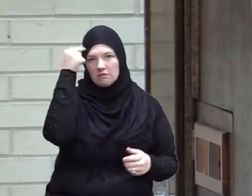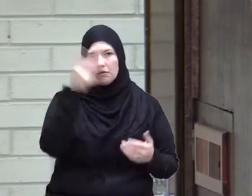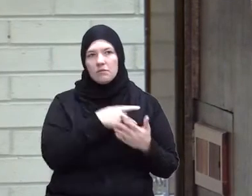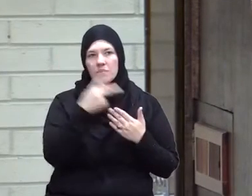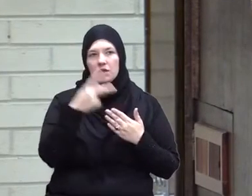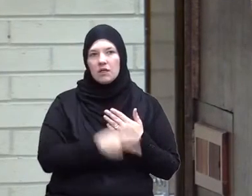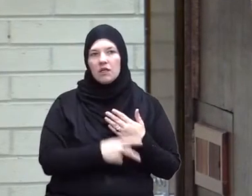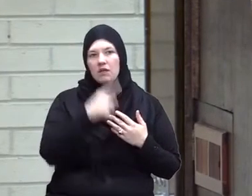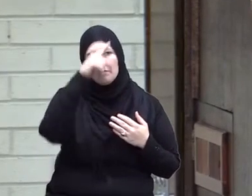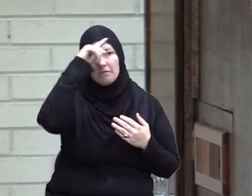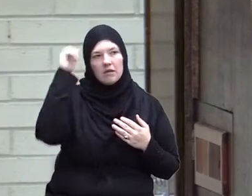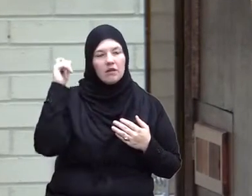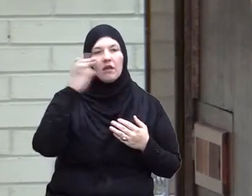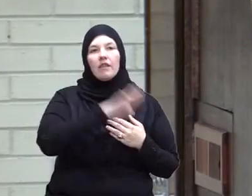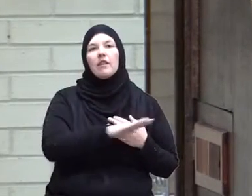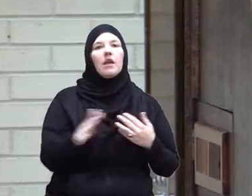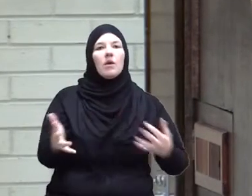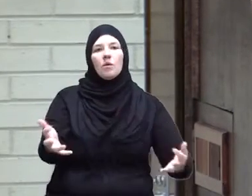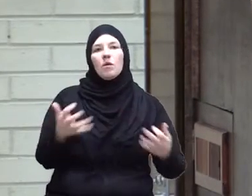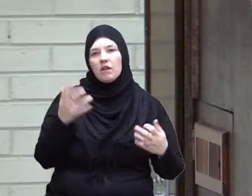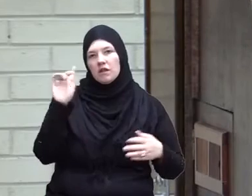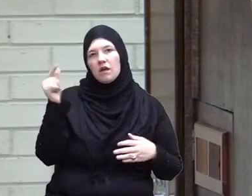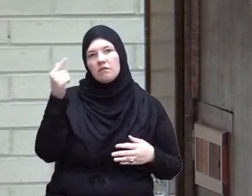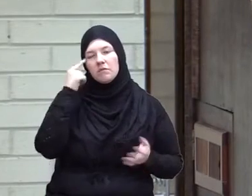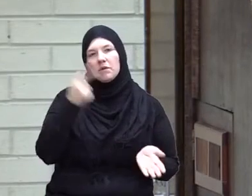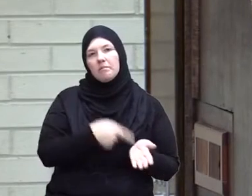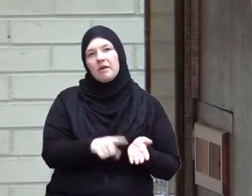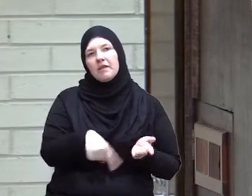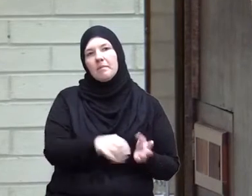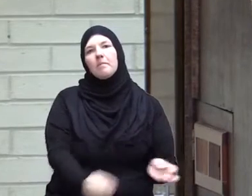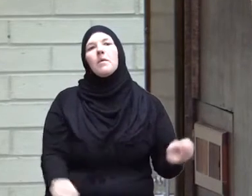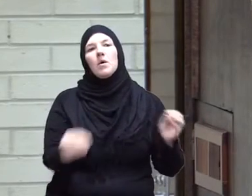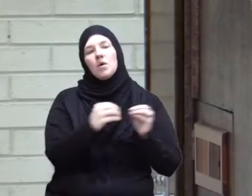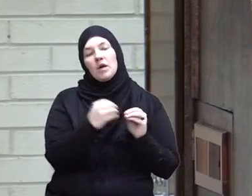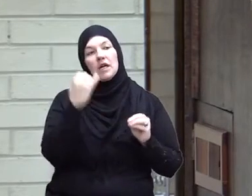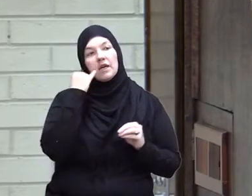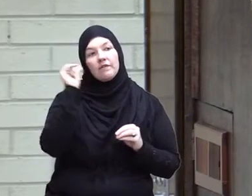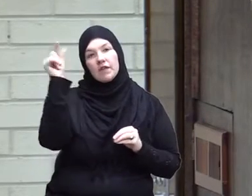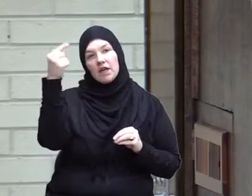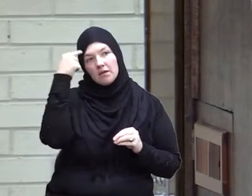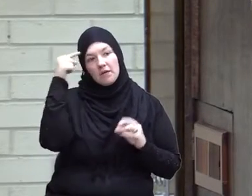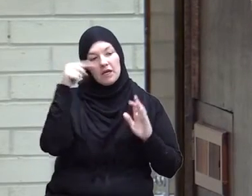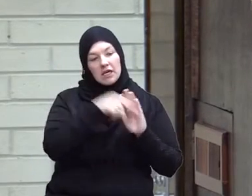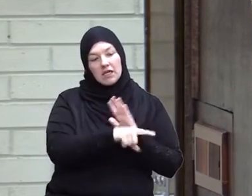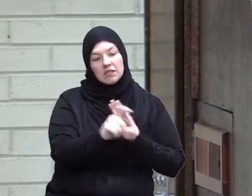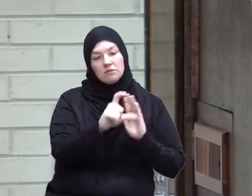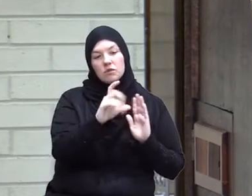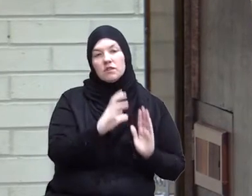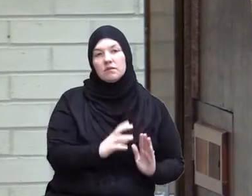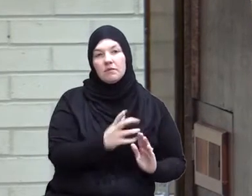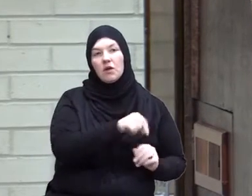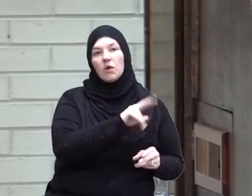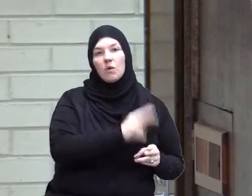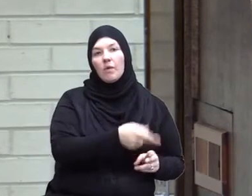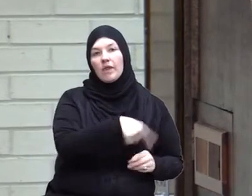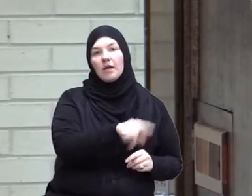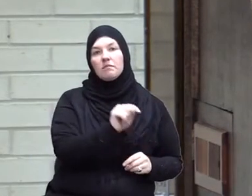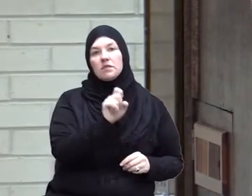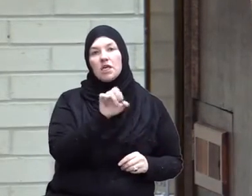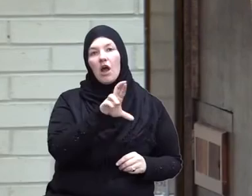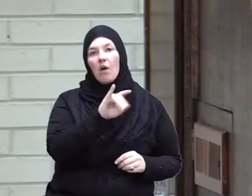because they want the government to pay them more so if the government kills Muslims and calls them terrorists